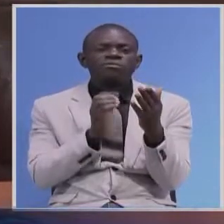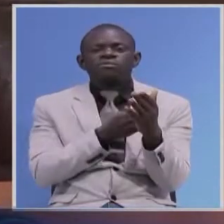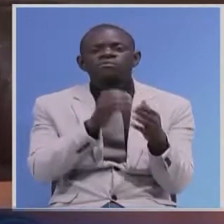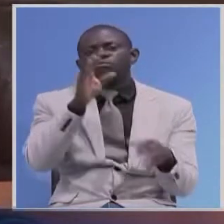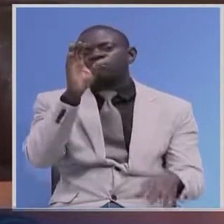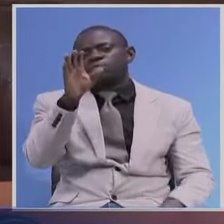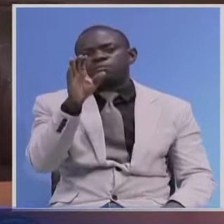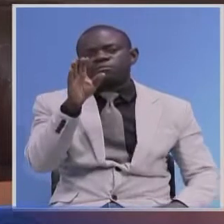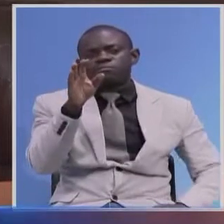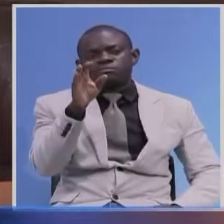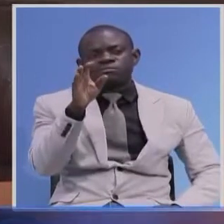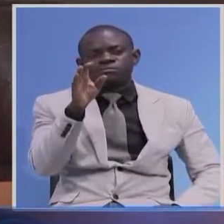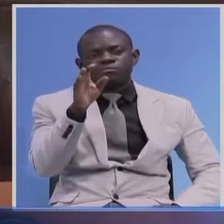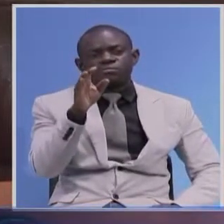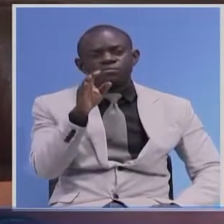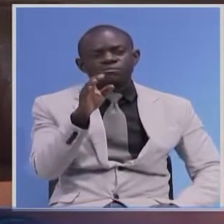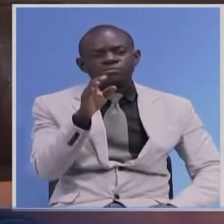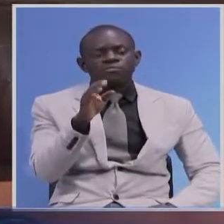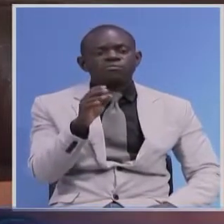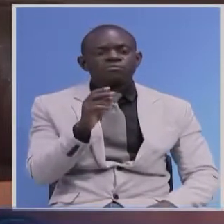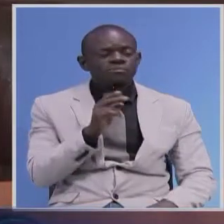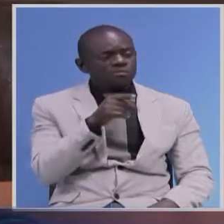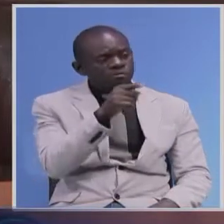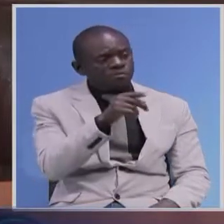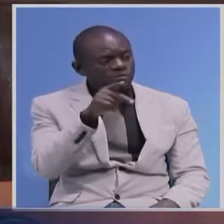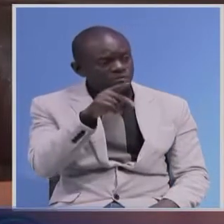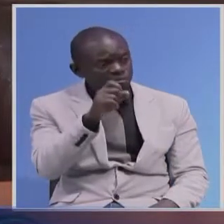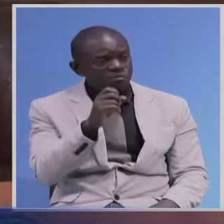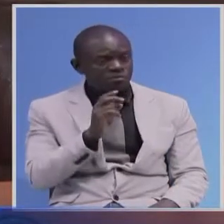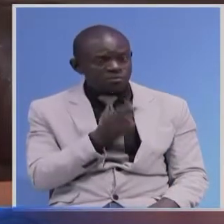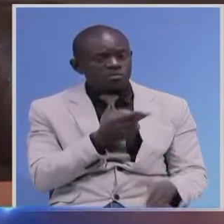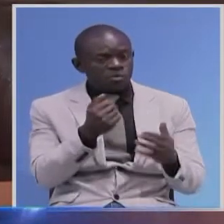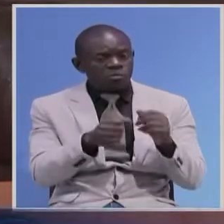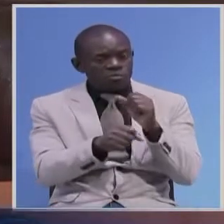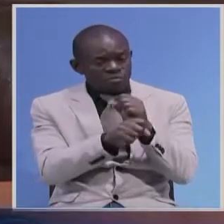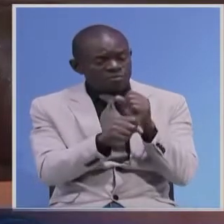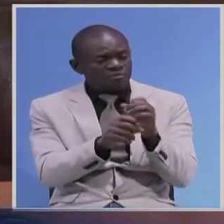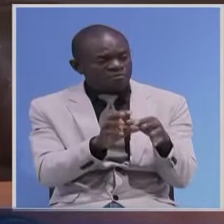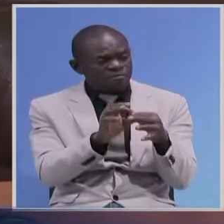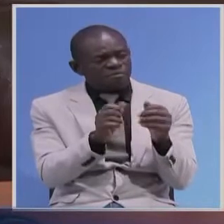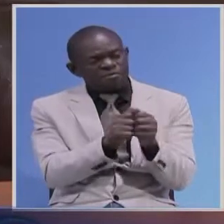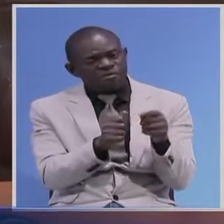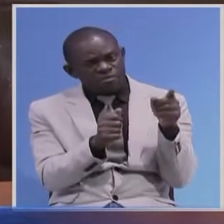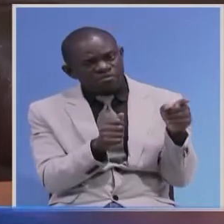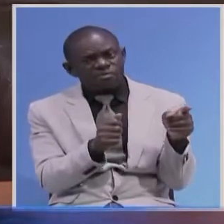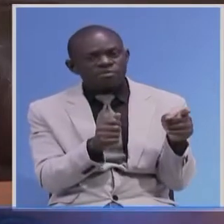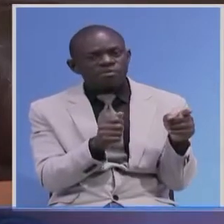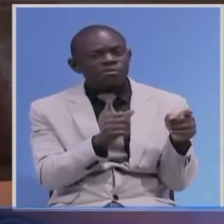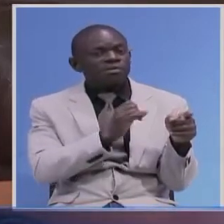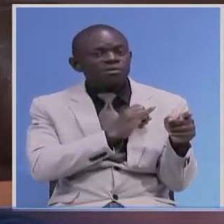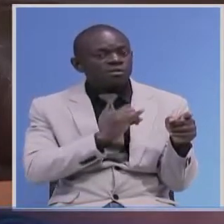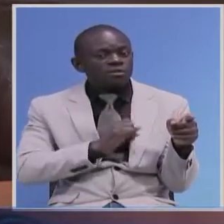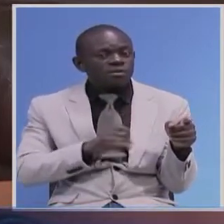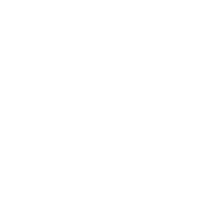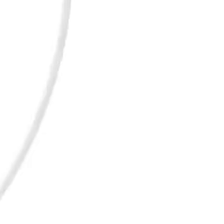actually see that with that, PS. We want to work with you closely to ensure that the industrial yards are actually commissioned.